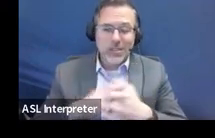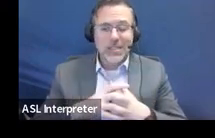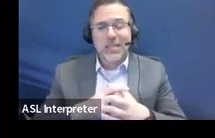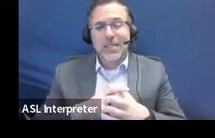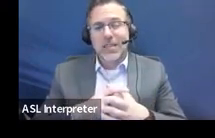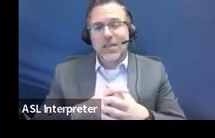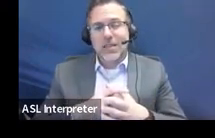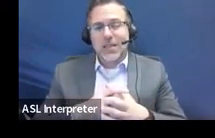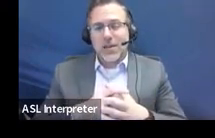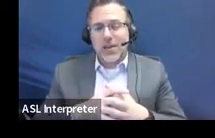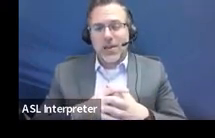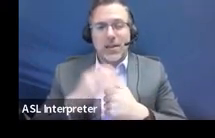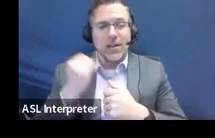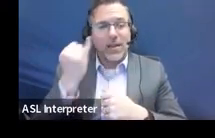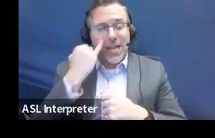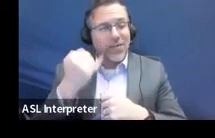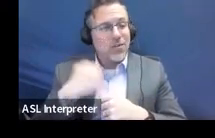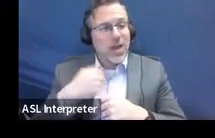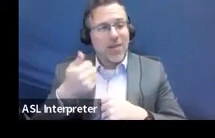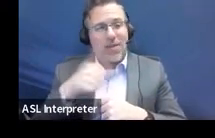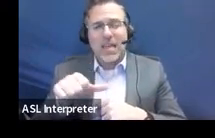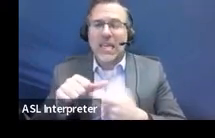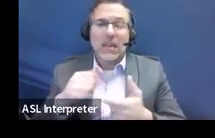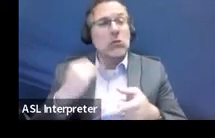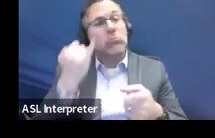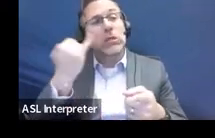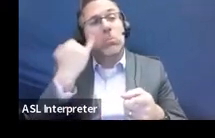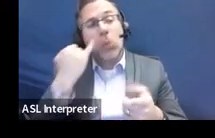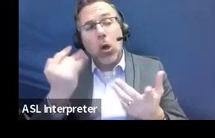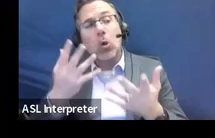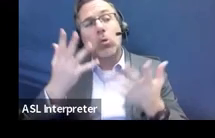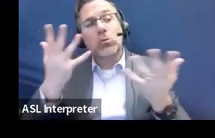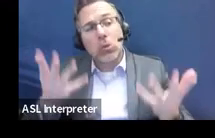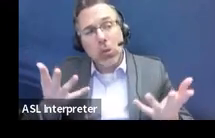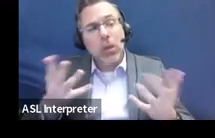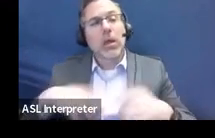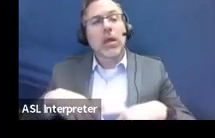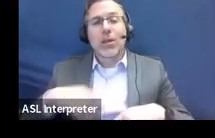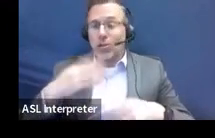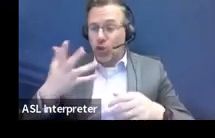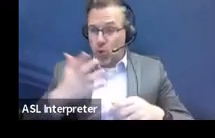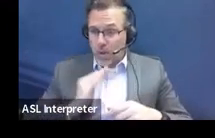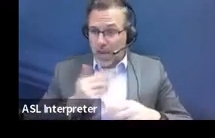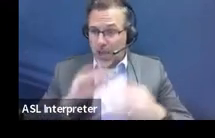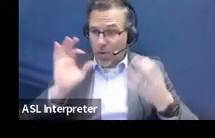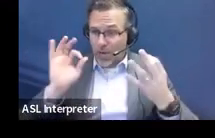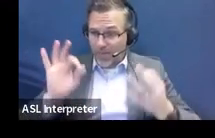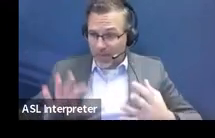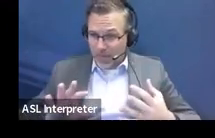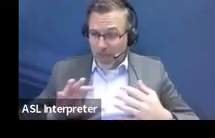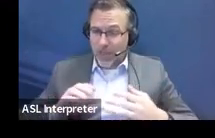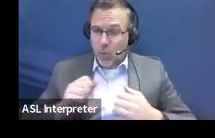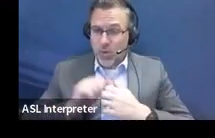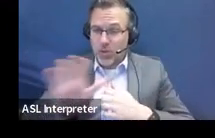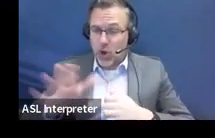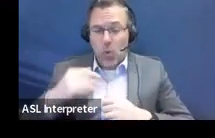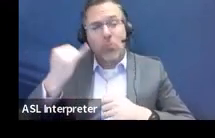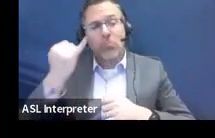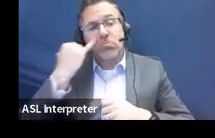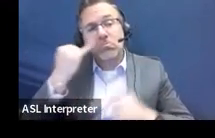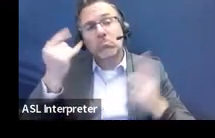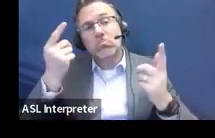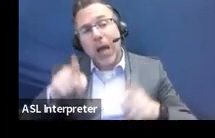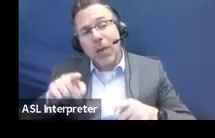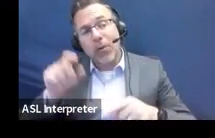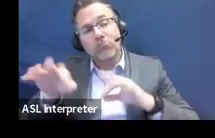have hypotheticals, like on IEP goals or things like that, and you want feedback, we will give feedback around goals.